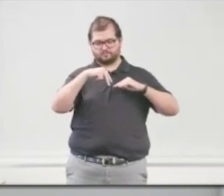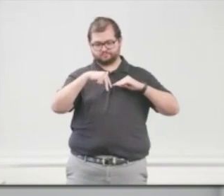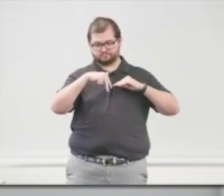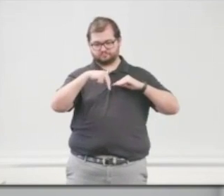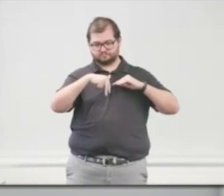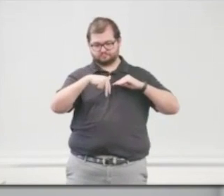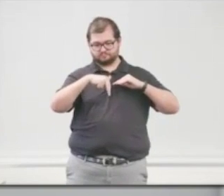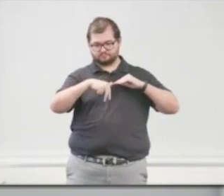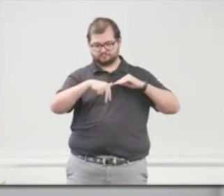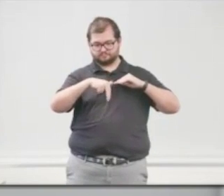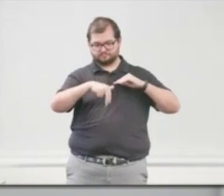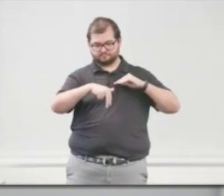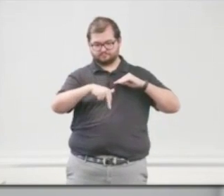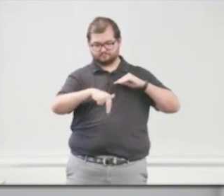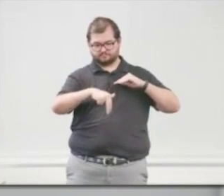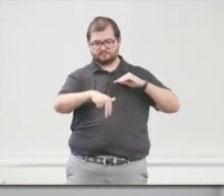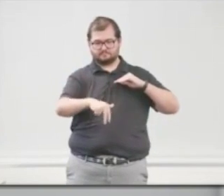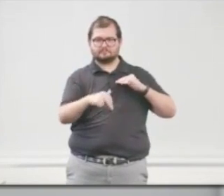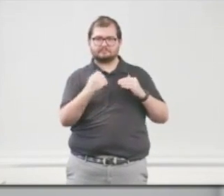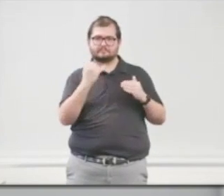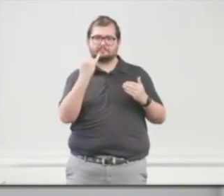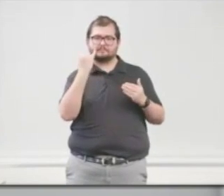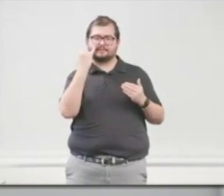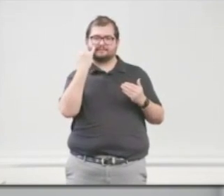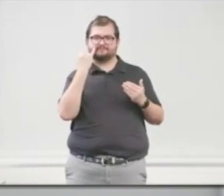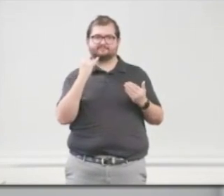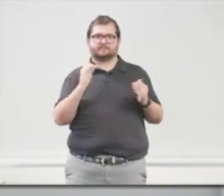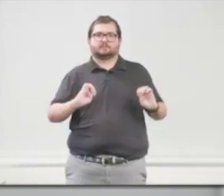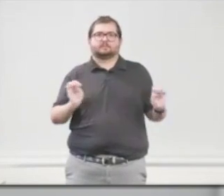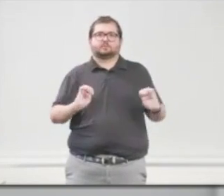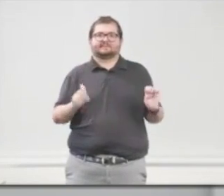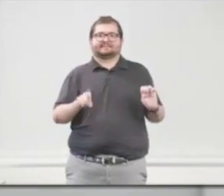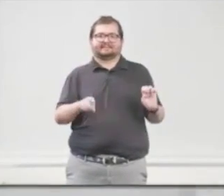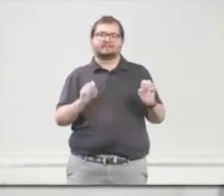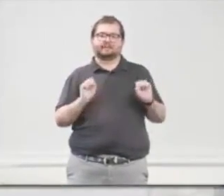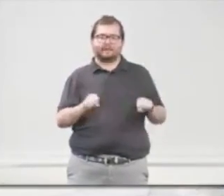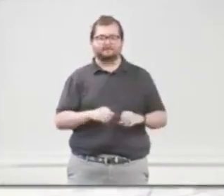we can get them downstairs if we have a big emergency need.